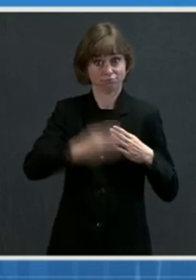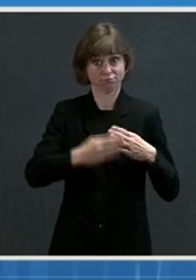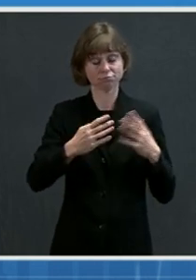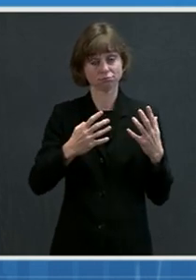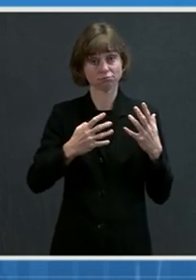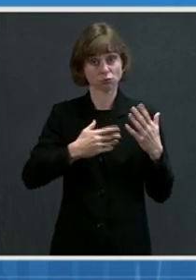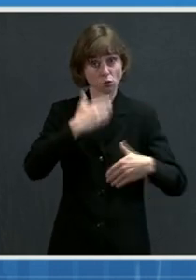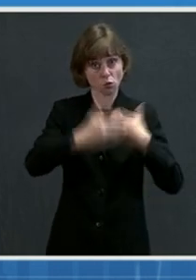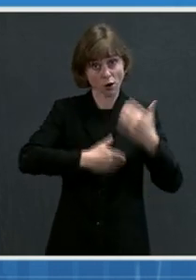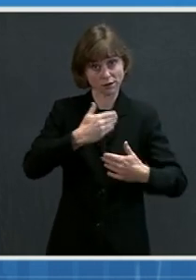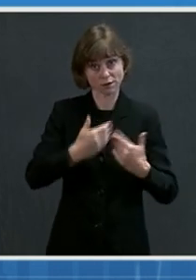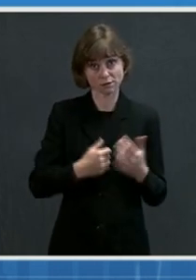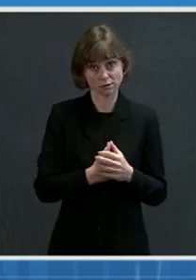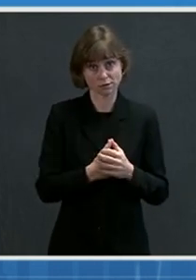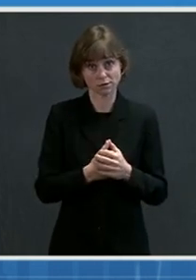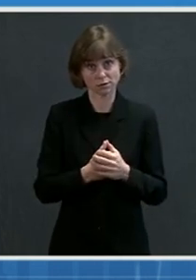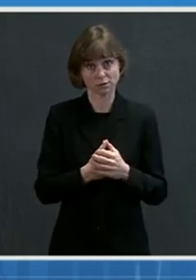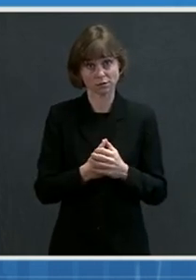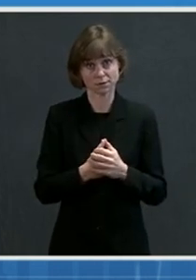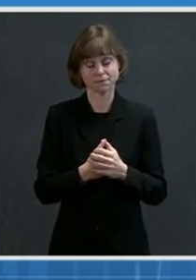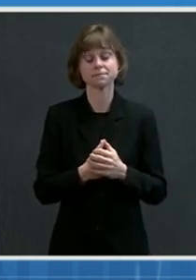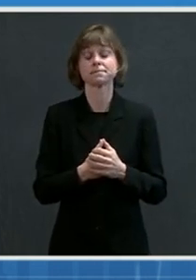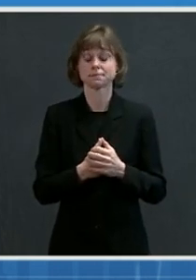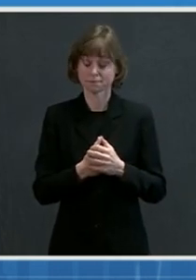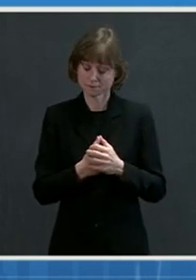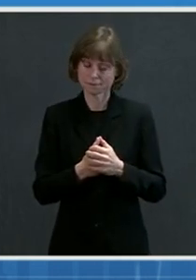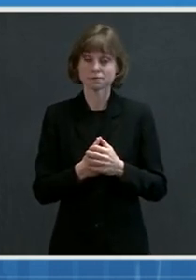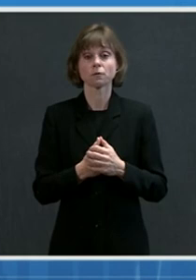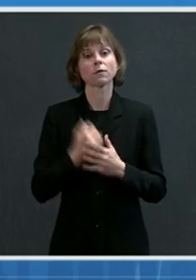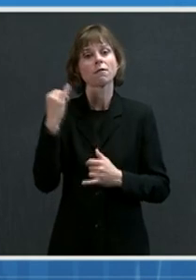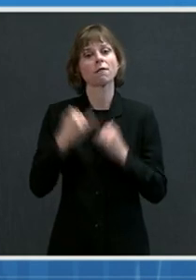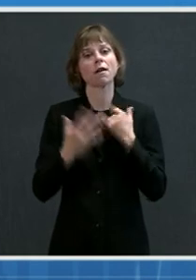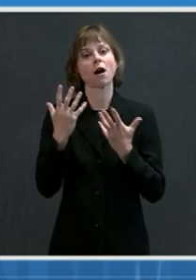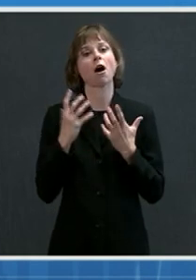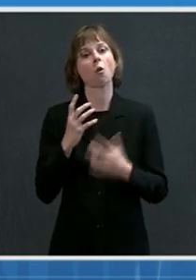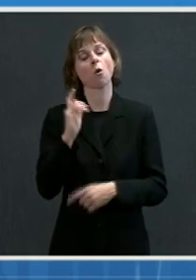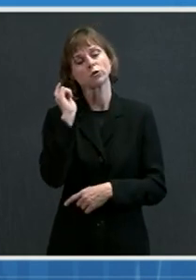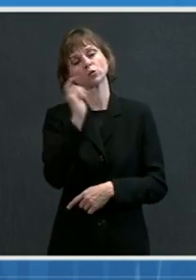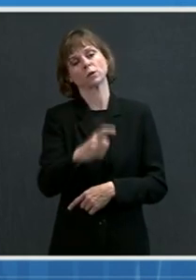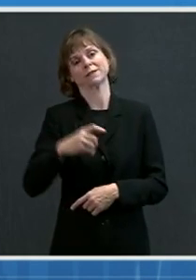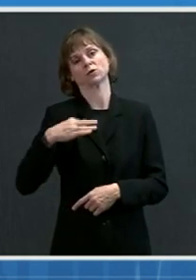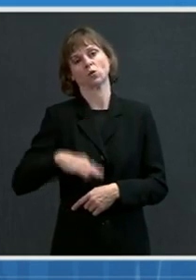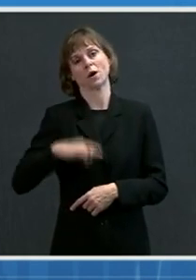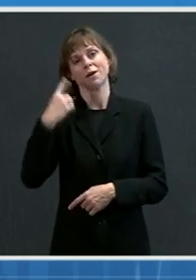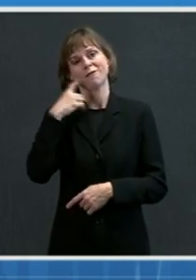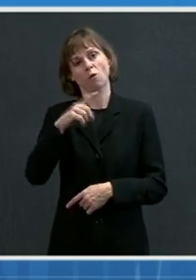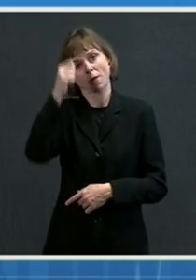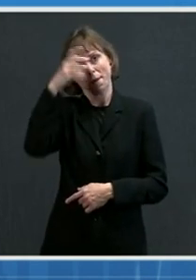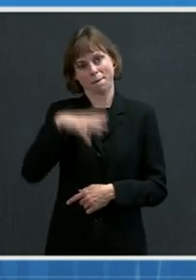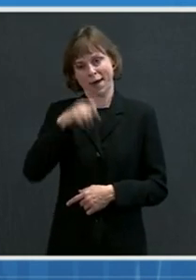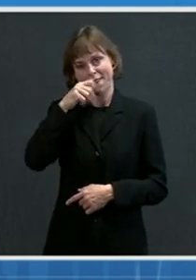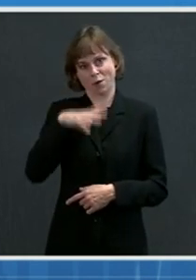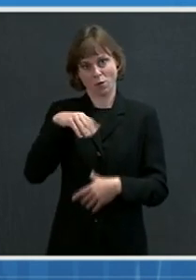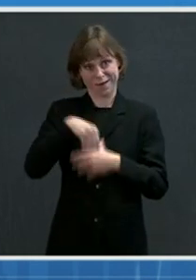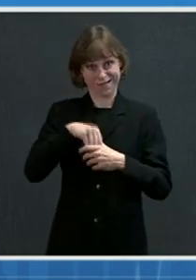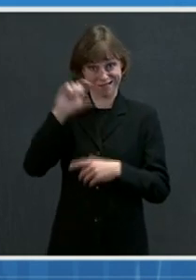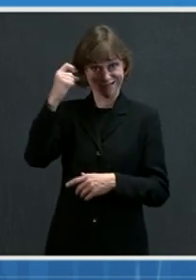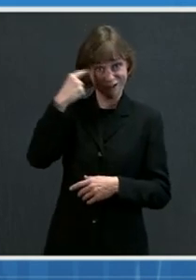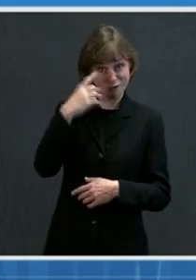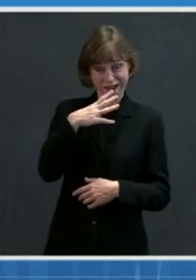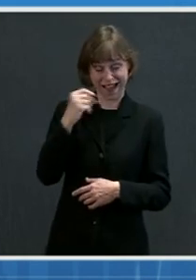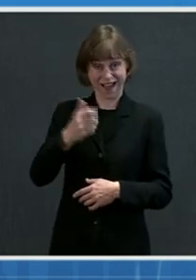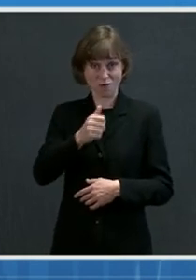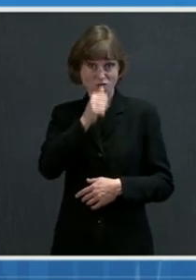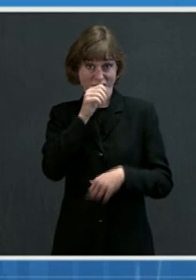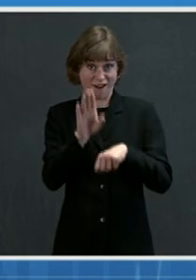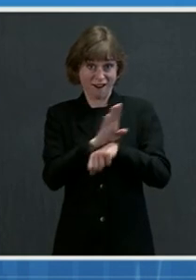Finally, I want to credit the execution of the men and women in government and the private sector who came together